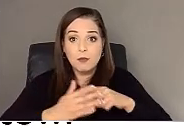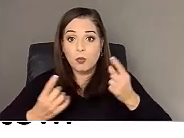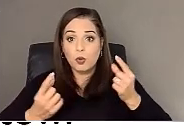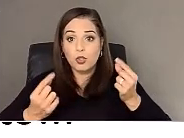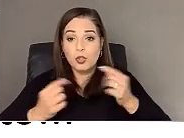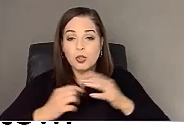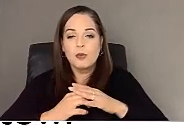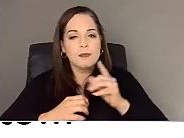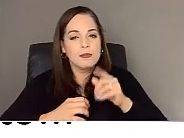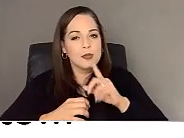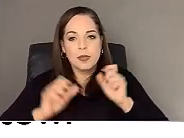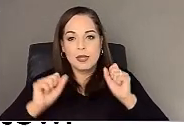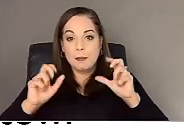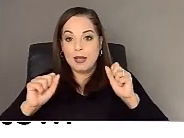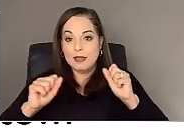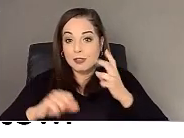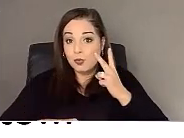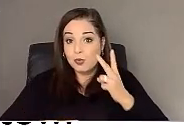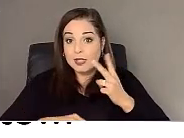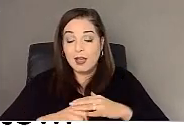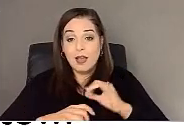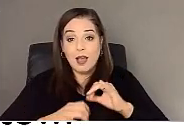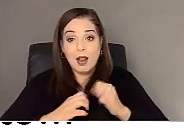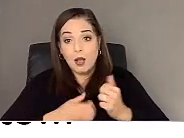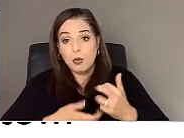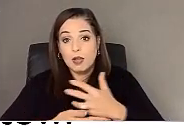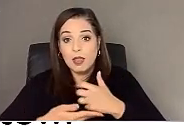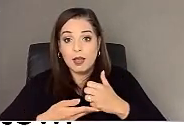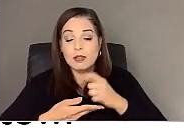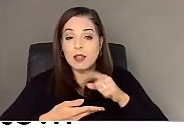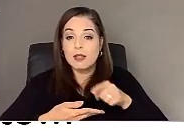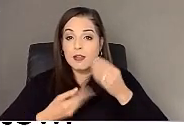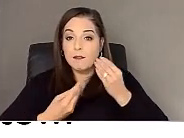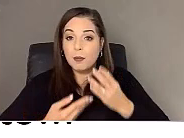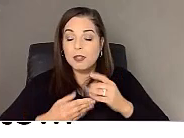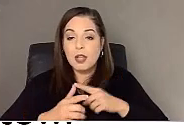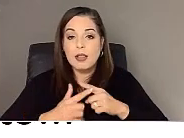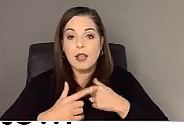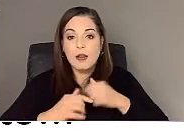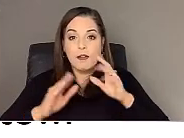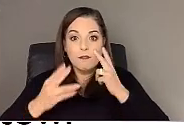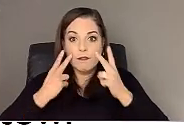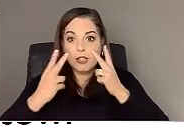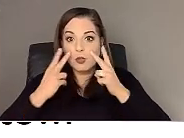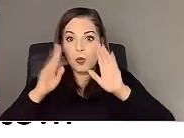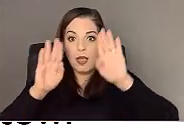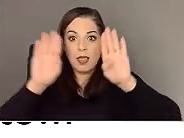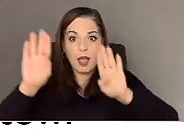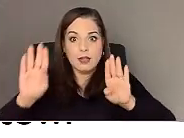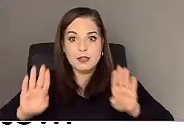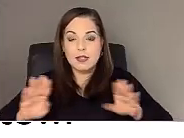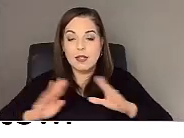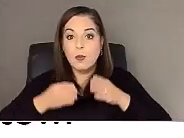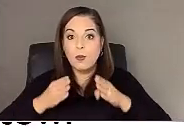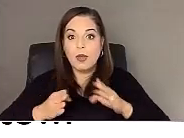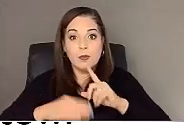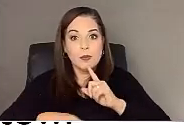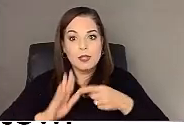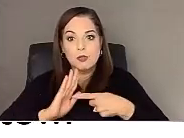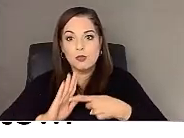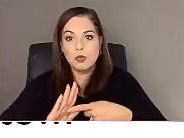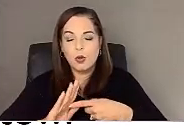really, really amazing to be able to collect this information and then visualize it in a way that really shows that like, yeah,